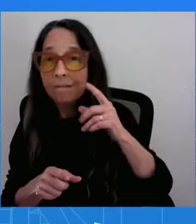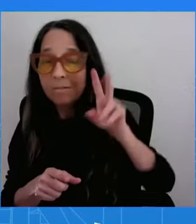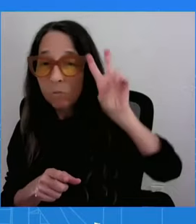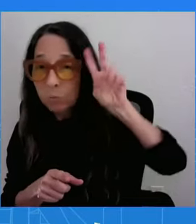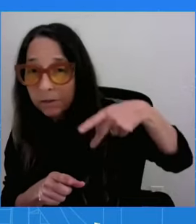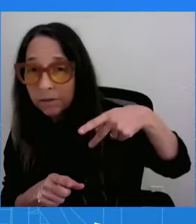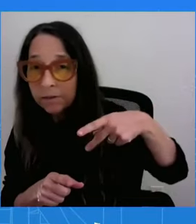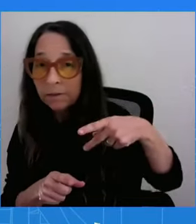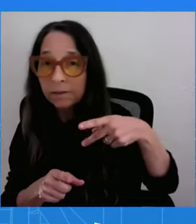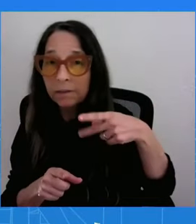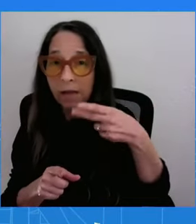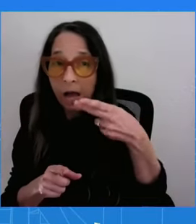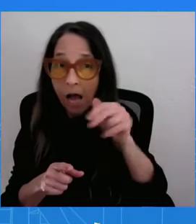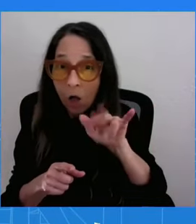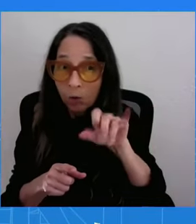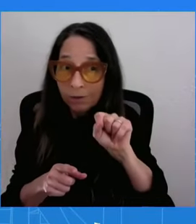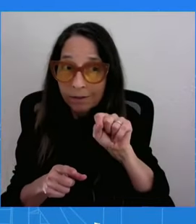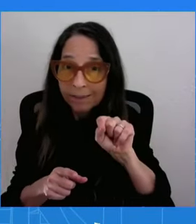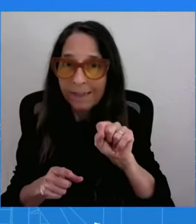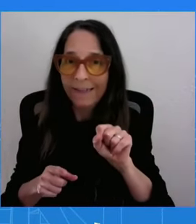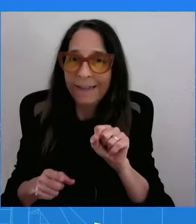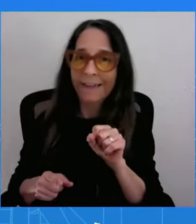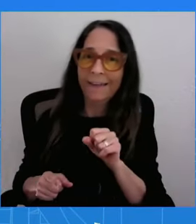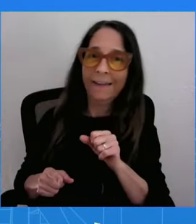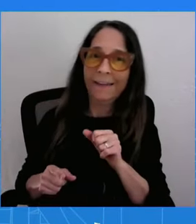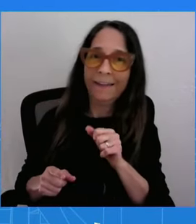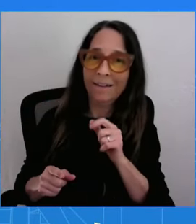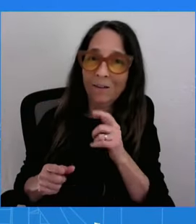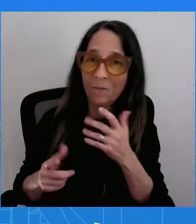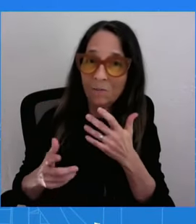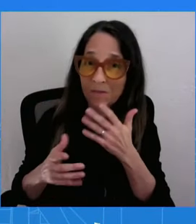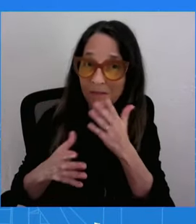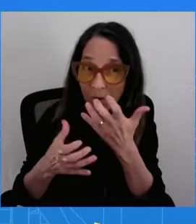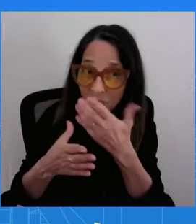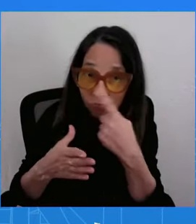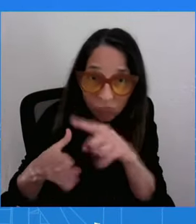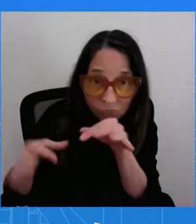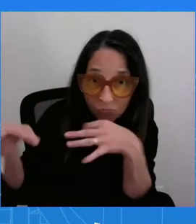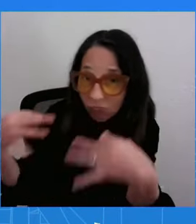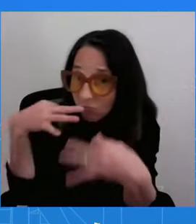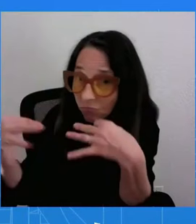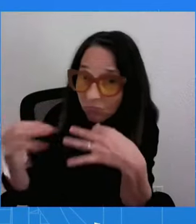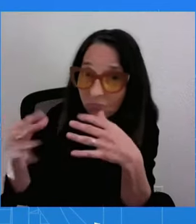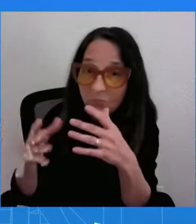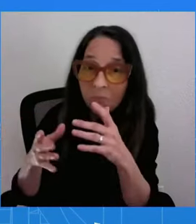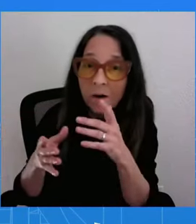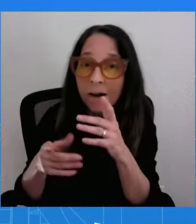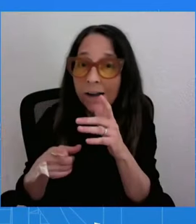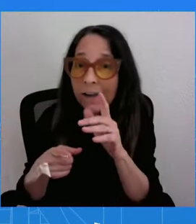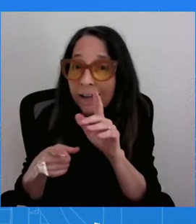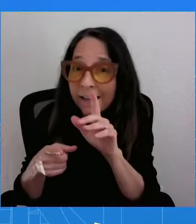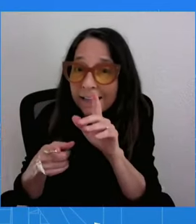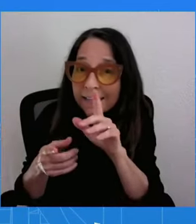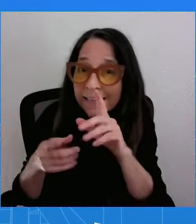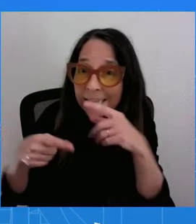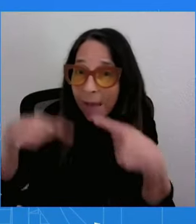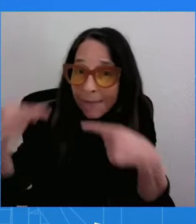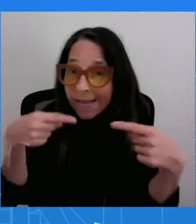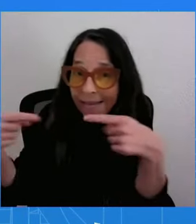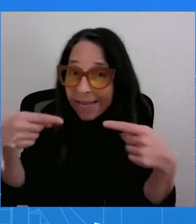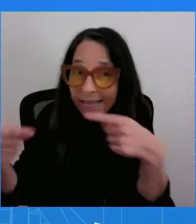Oh, that is so very interesting. Very clever, Weesha. Well, you would know. You're right. I would know.